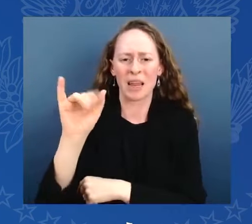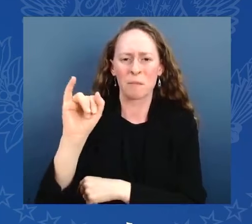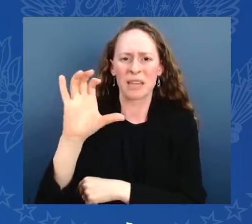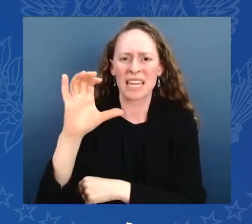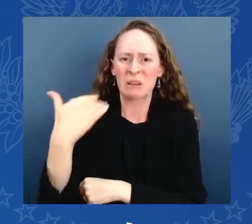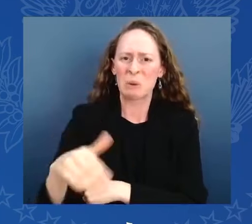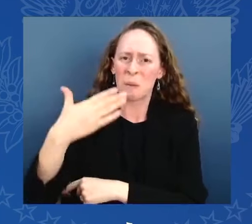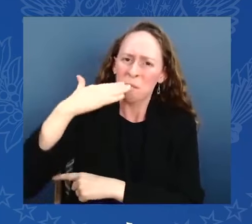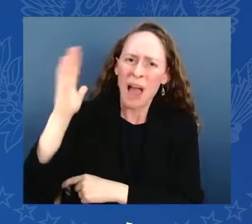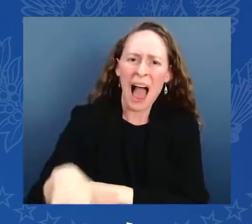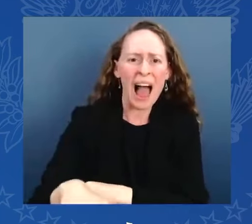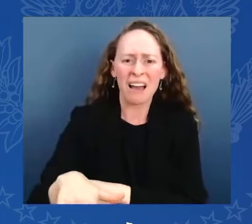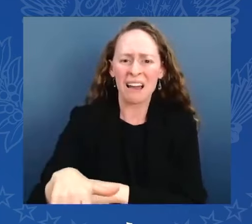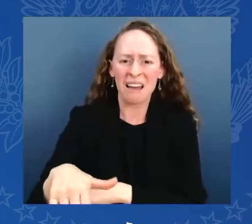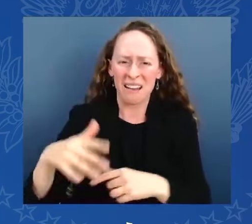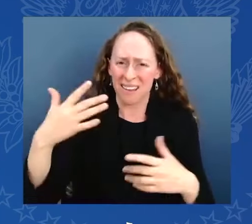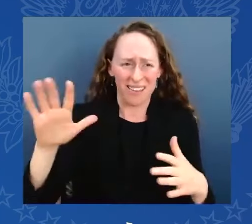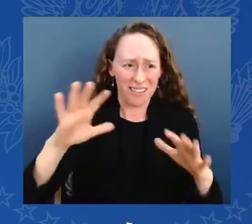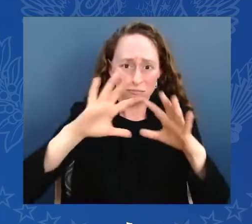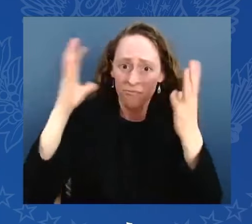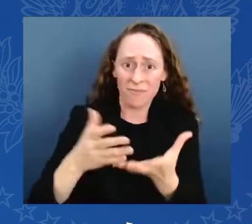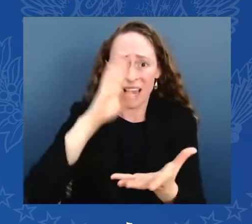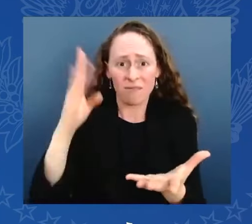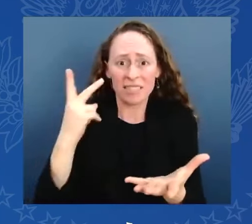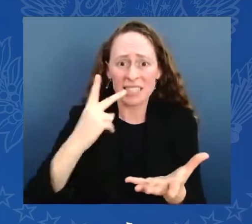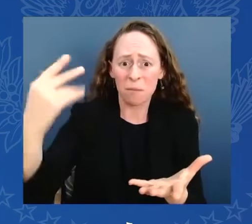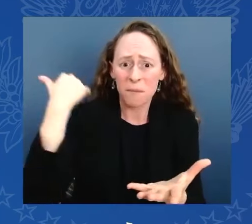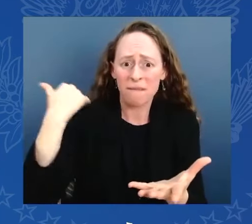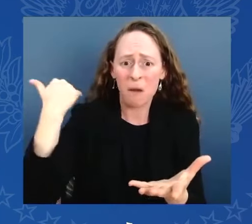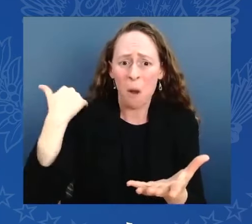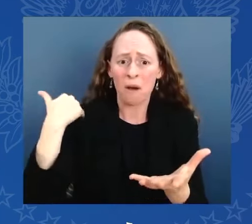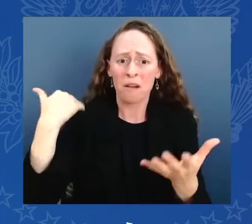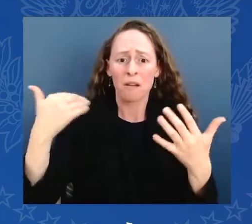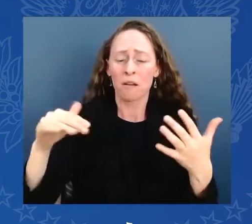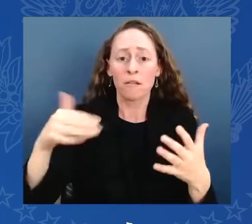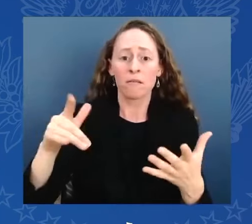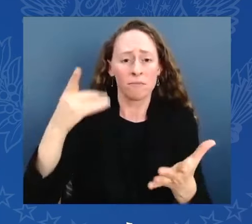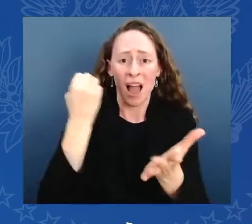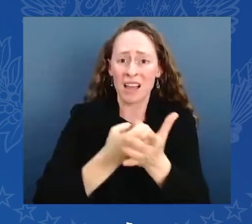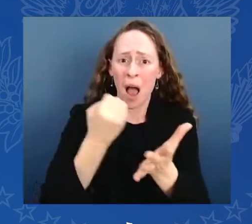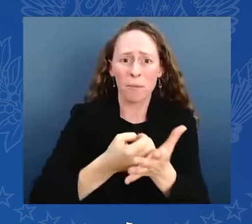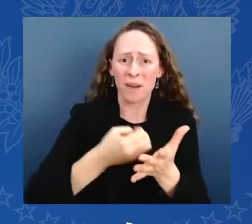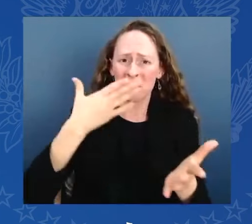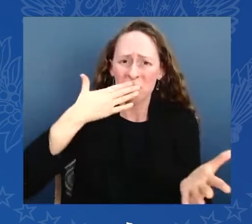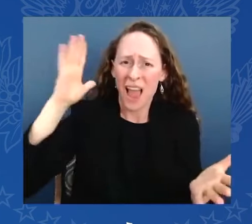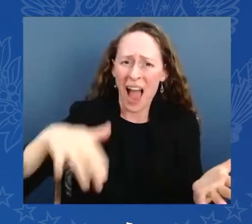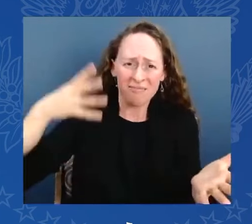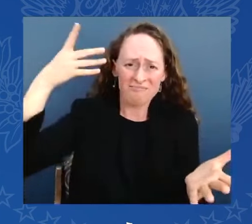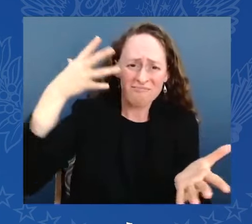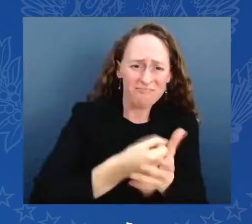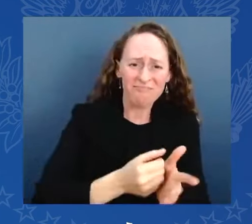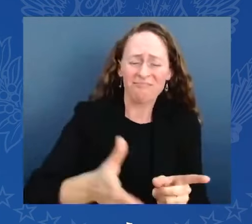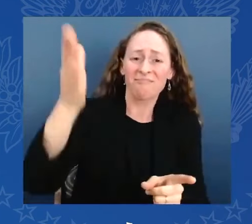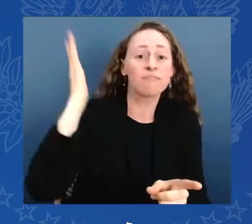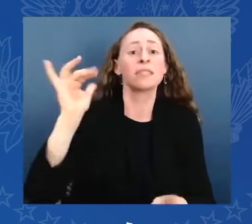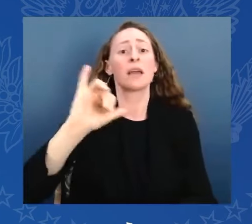The worst attack on our democracy since the Civil War. But we came together as Americans, and